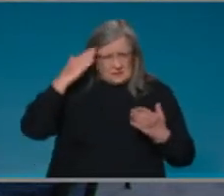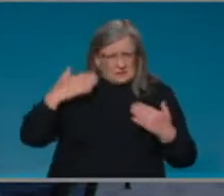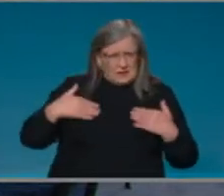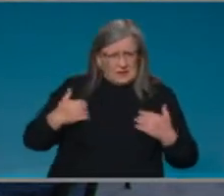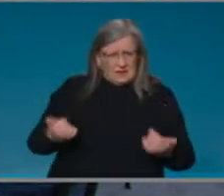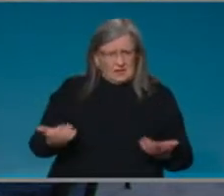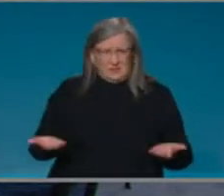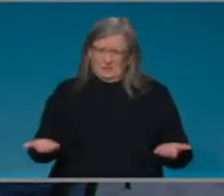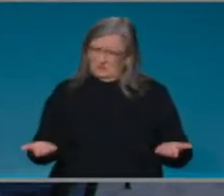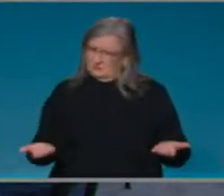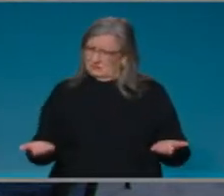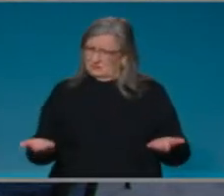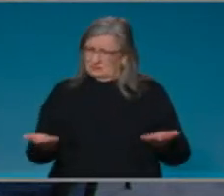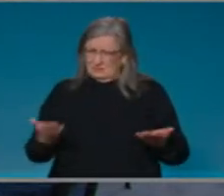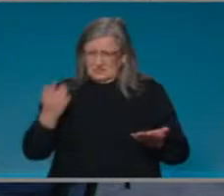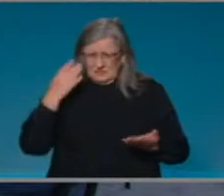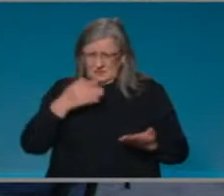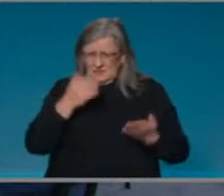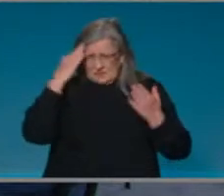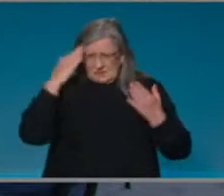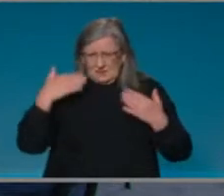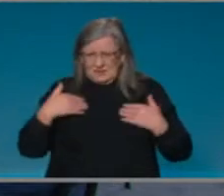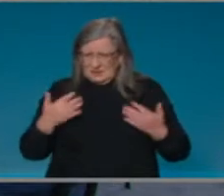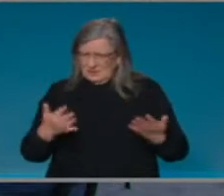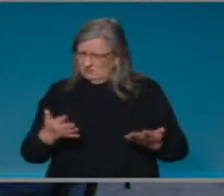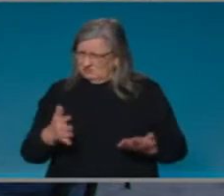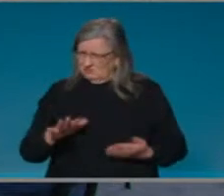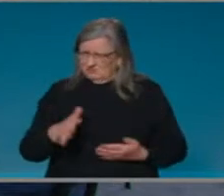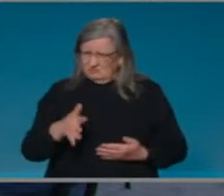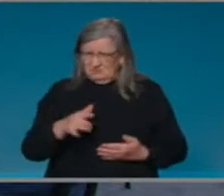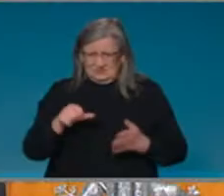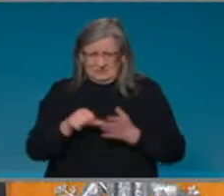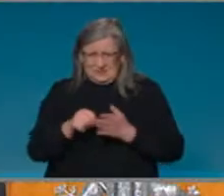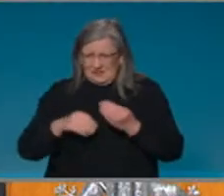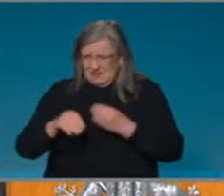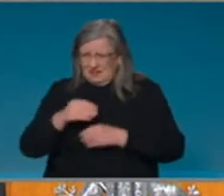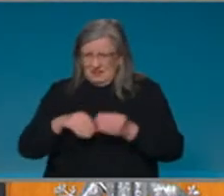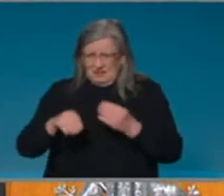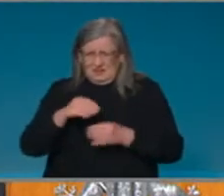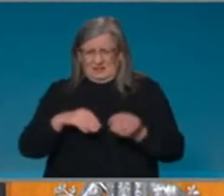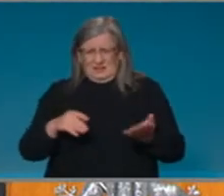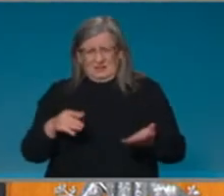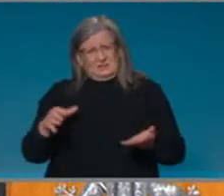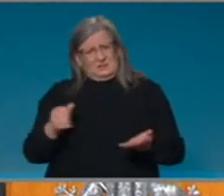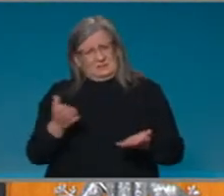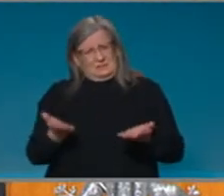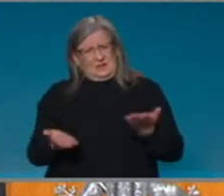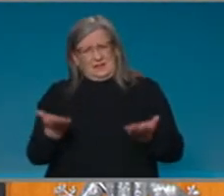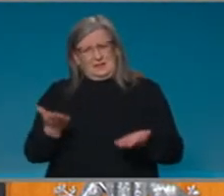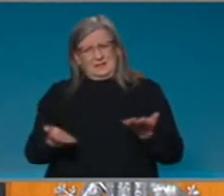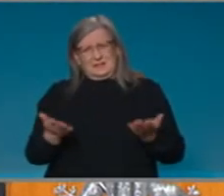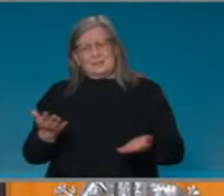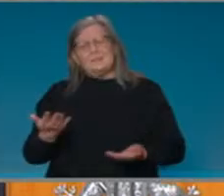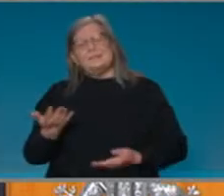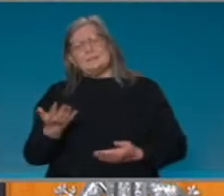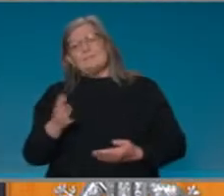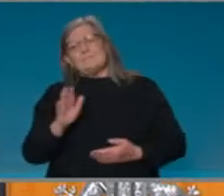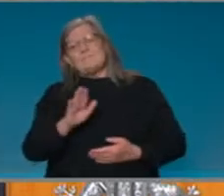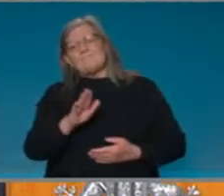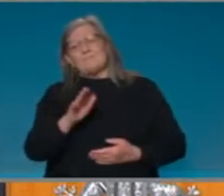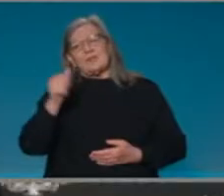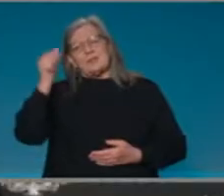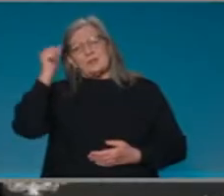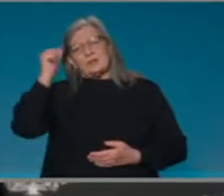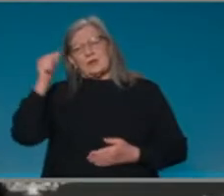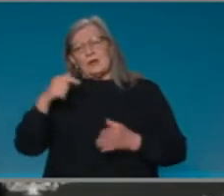community wellbeing and economic imperatives? It is a difficult day for people in the ACT. I know how hard these